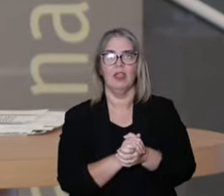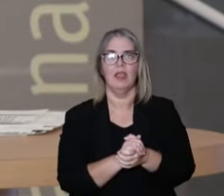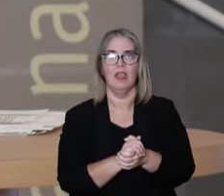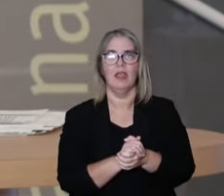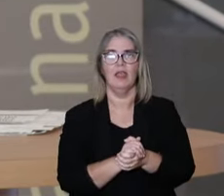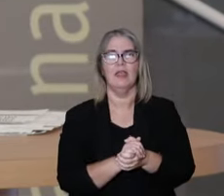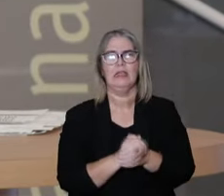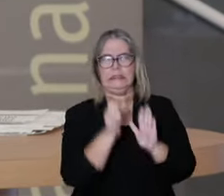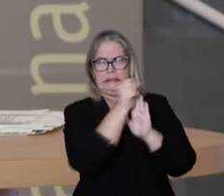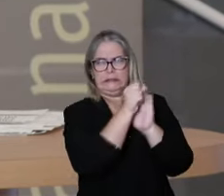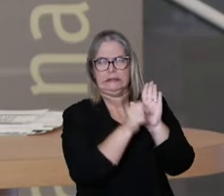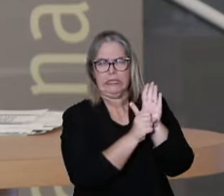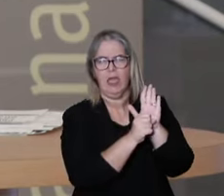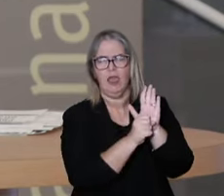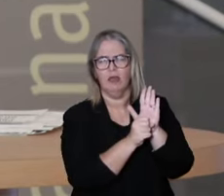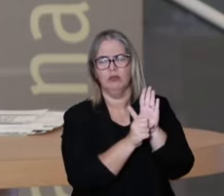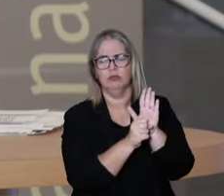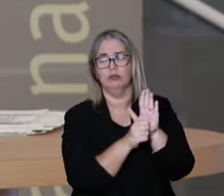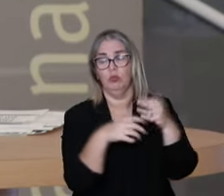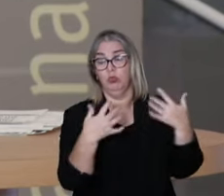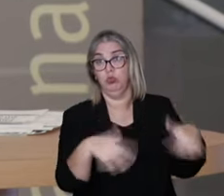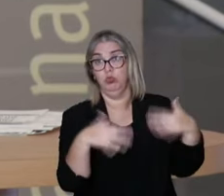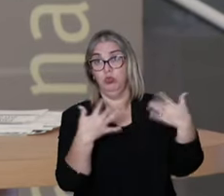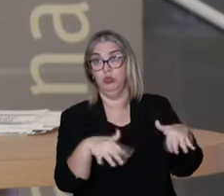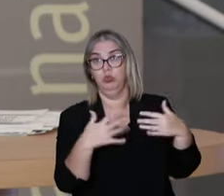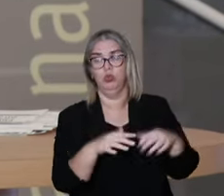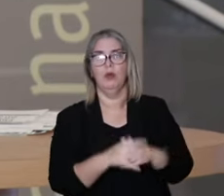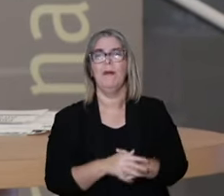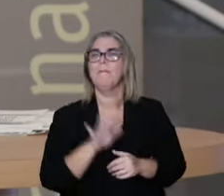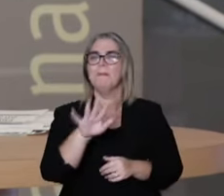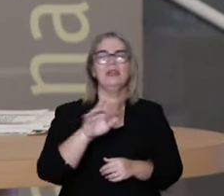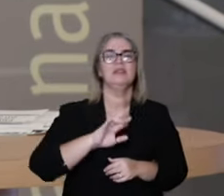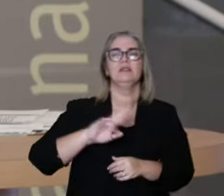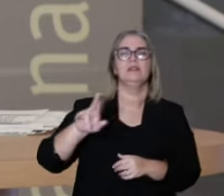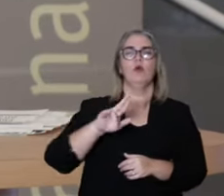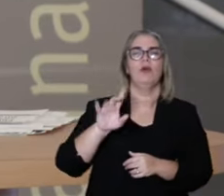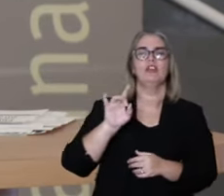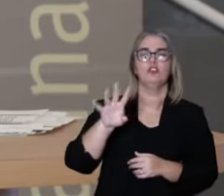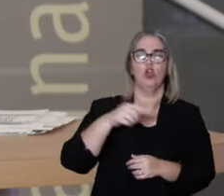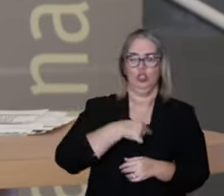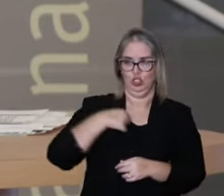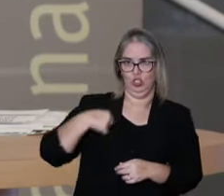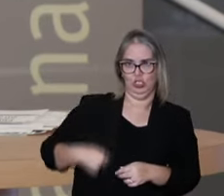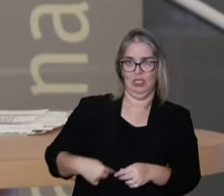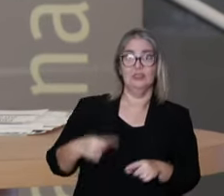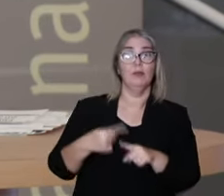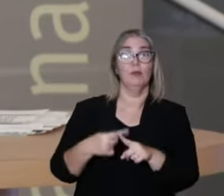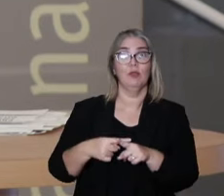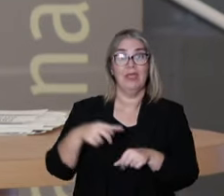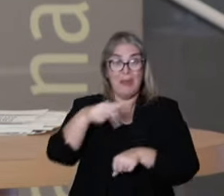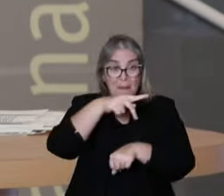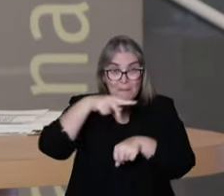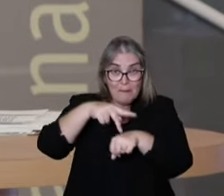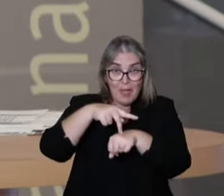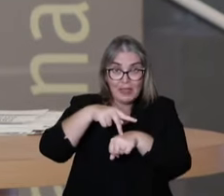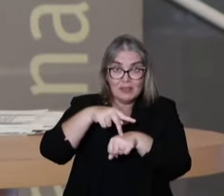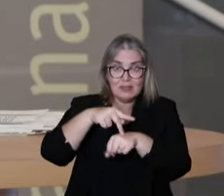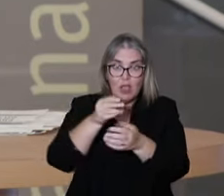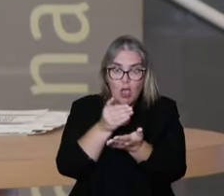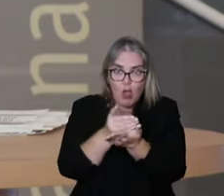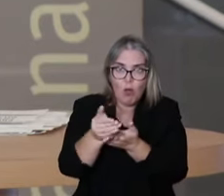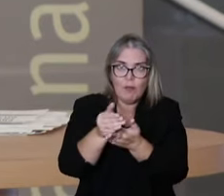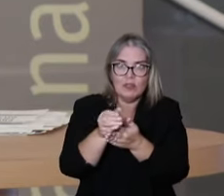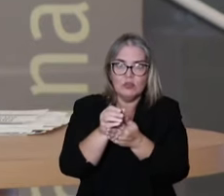of over 20 centuries, it is not just Chinese. Chinese medicine, is spread